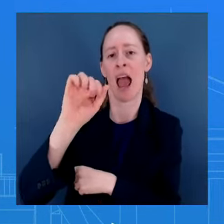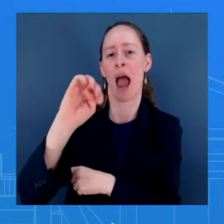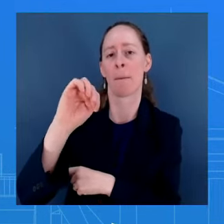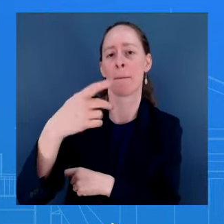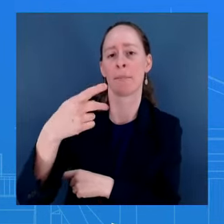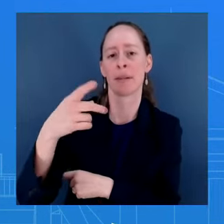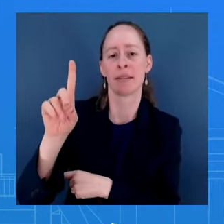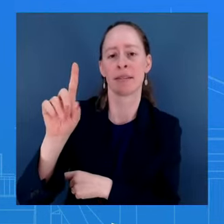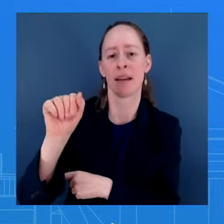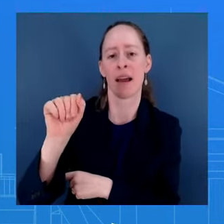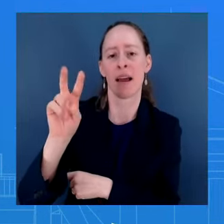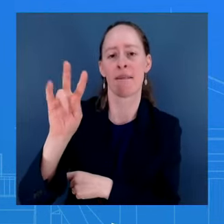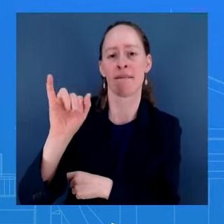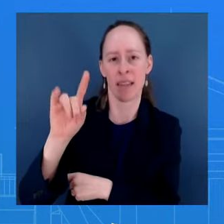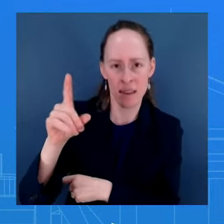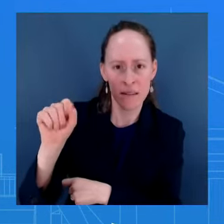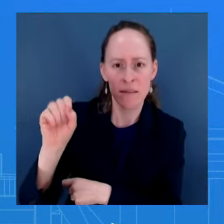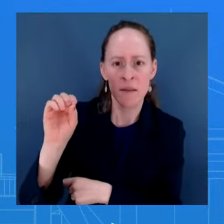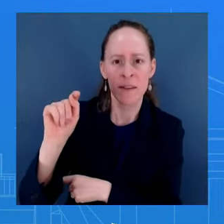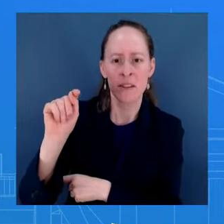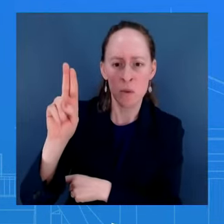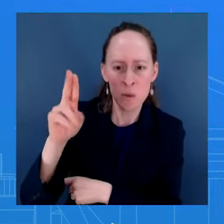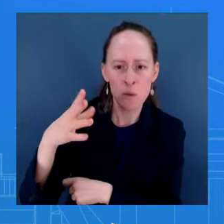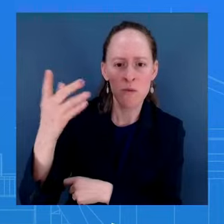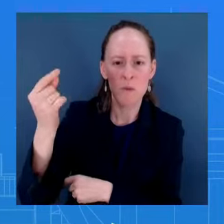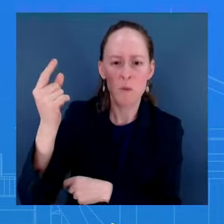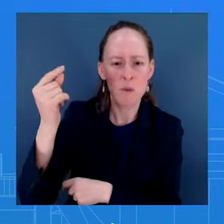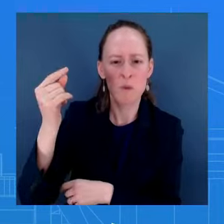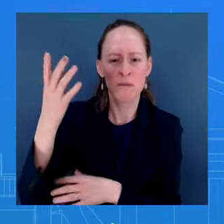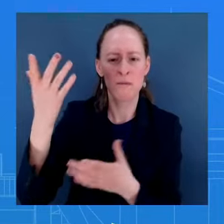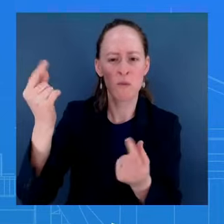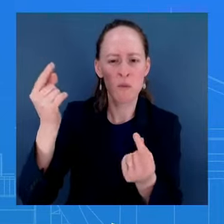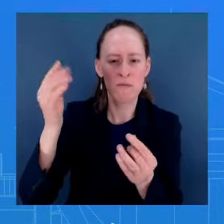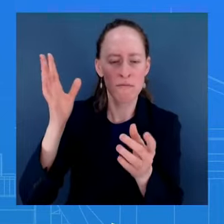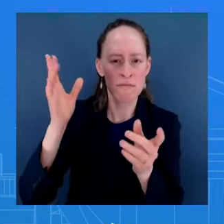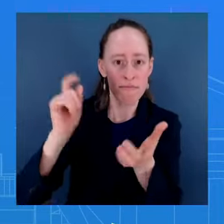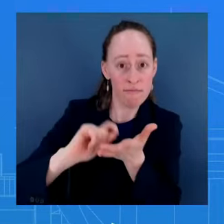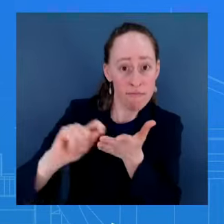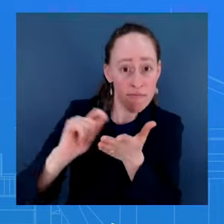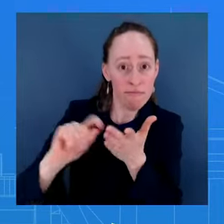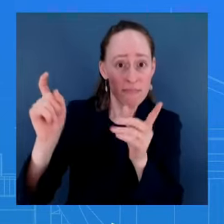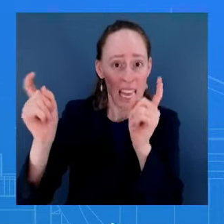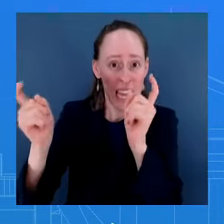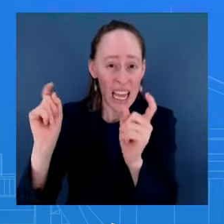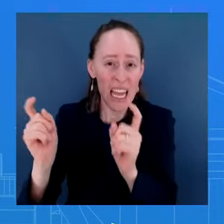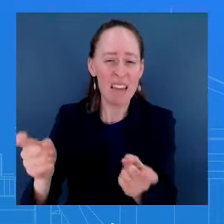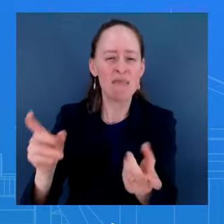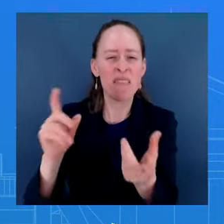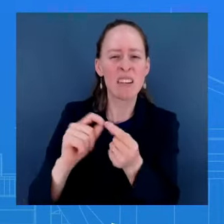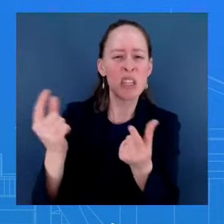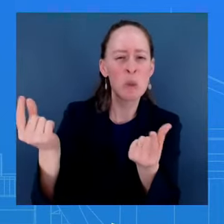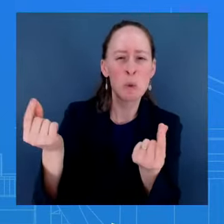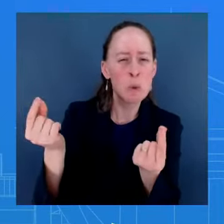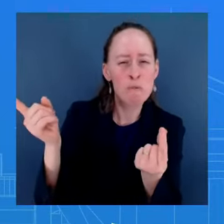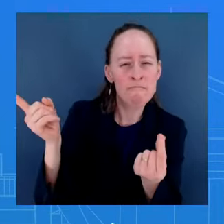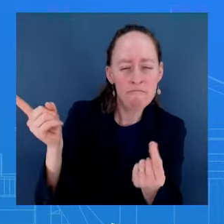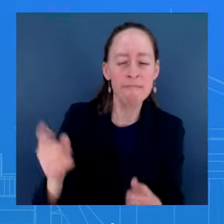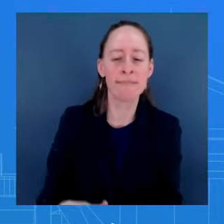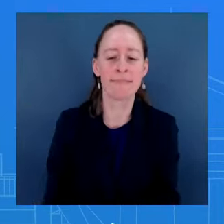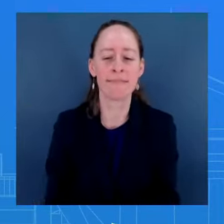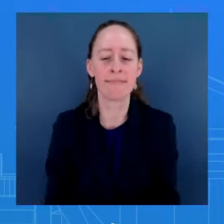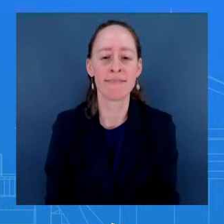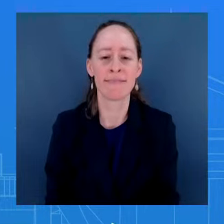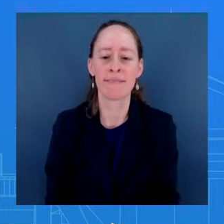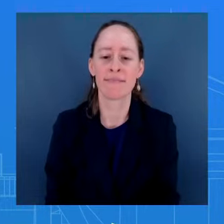process like for him? So, look, you know, as it relates to Camp David, obviously the President was at Camp David over the weekend. He worked